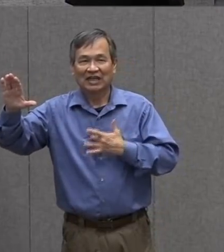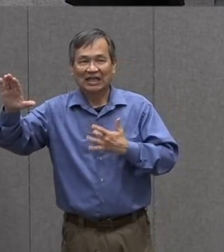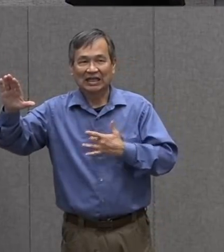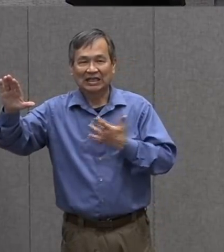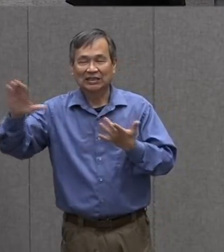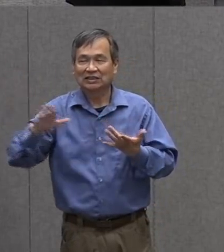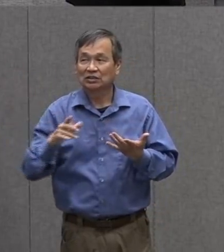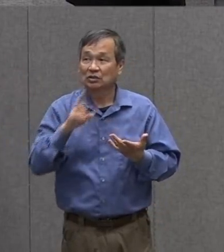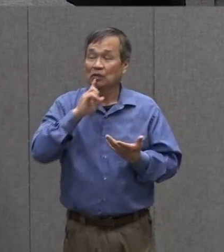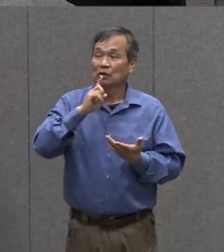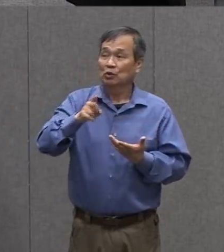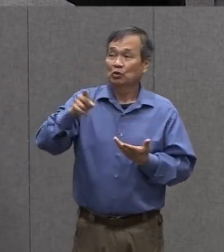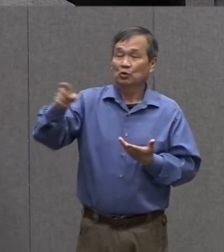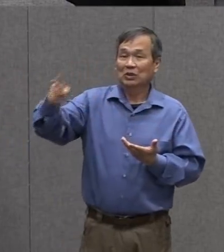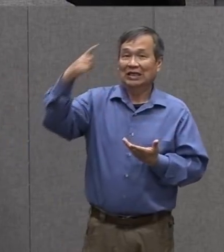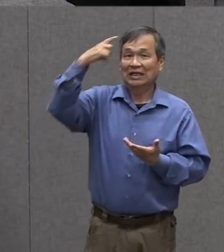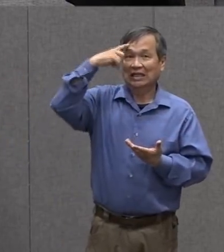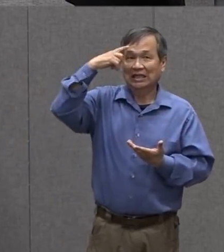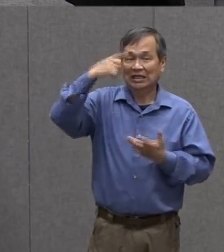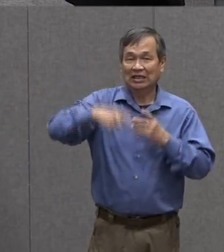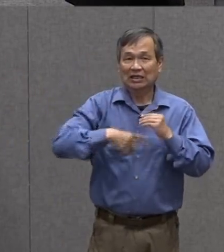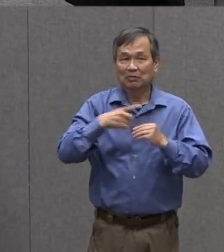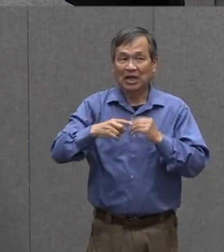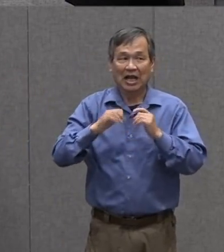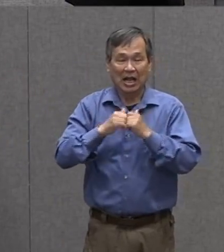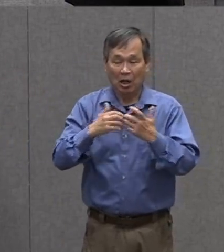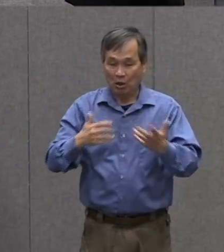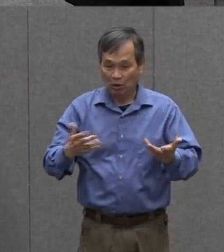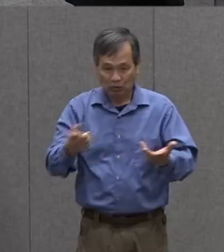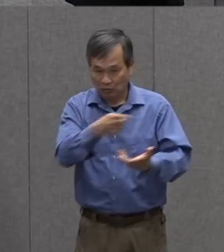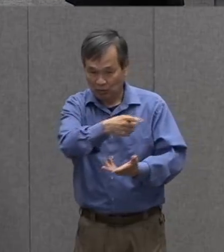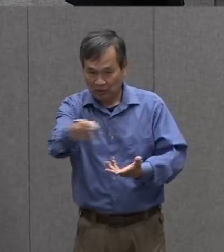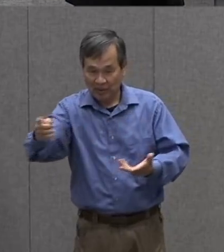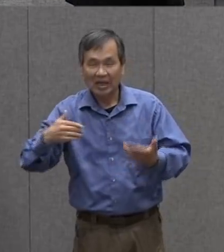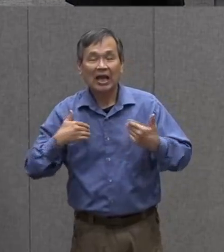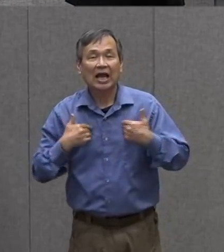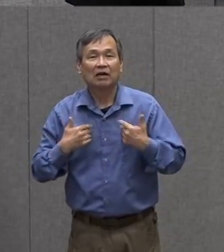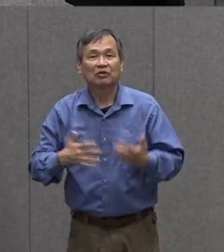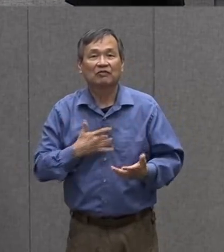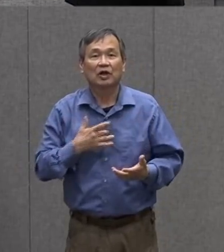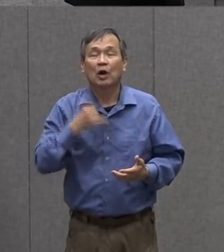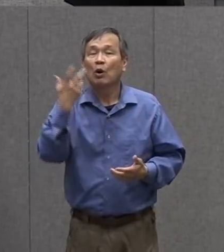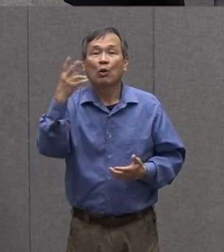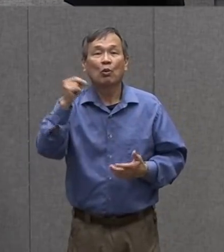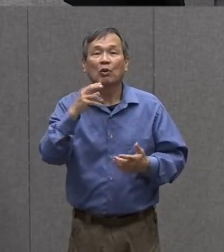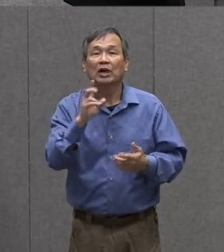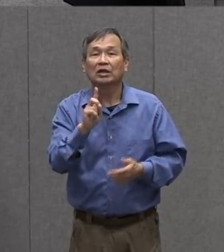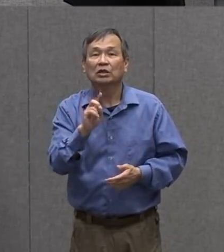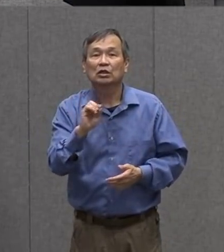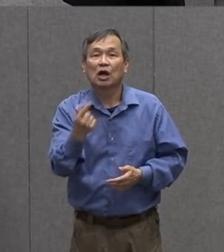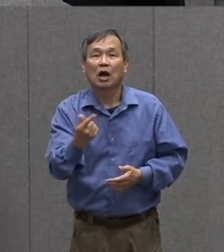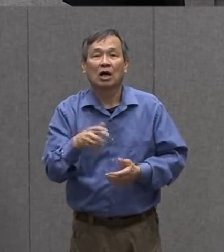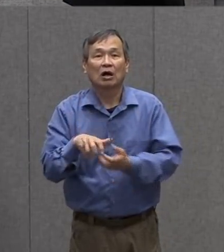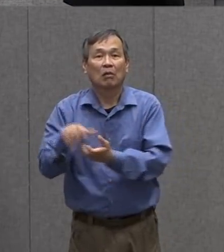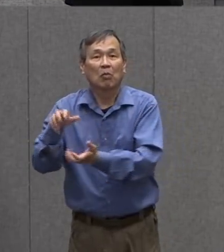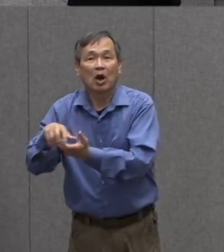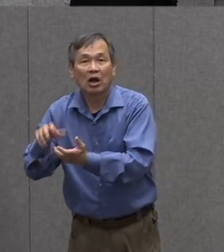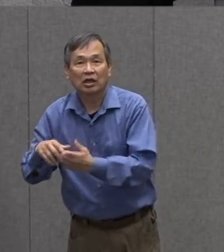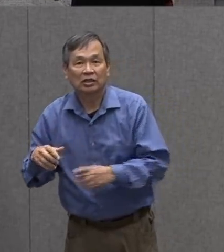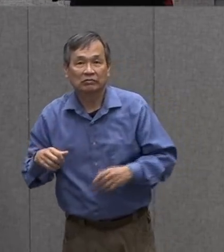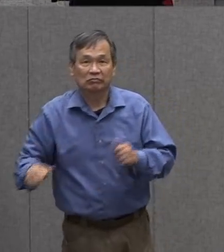of things they really think about how the animals feel when the dog is barking how did the rabbit feel